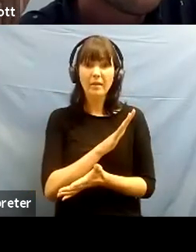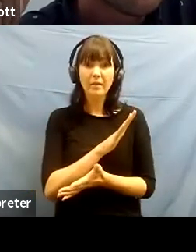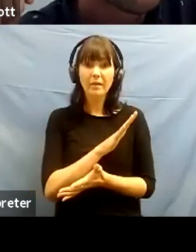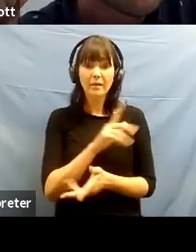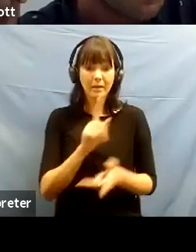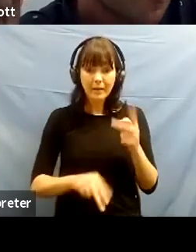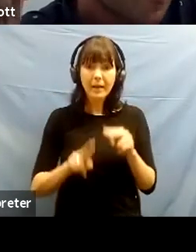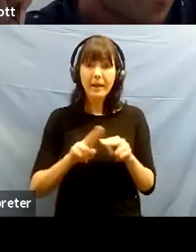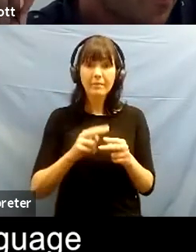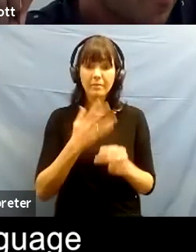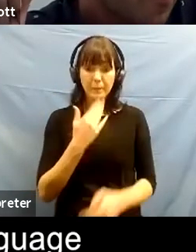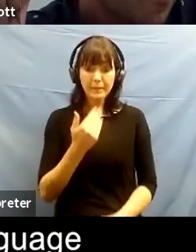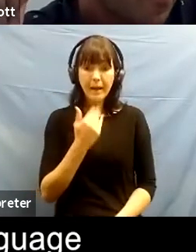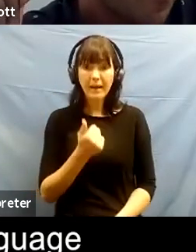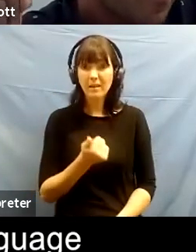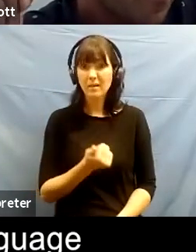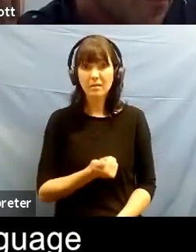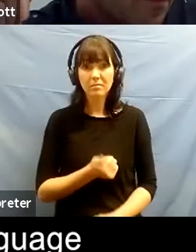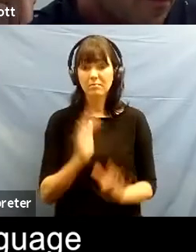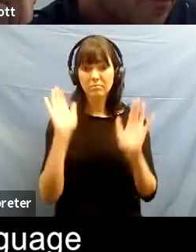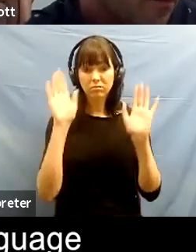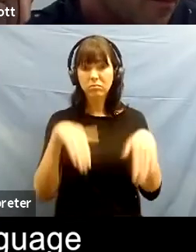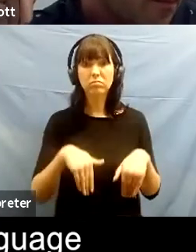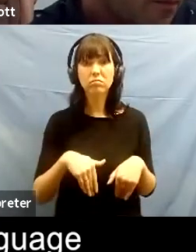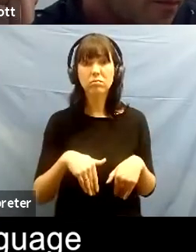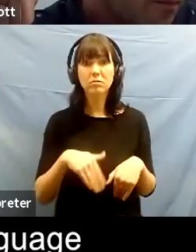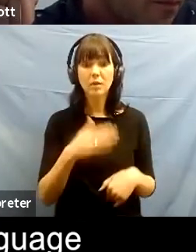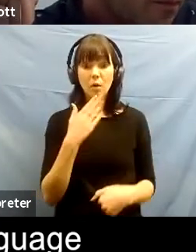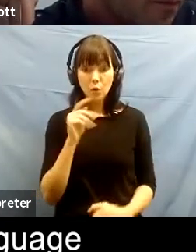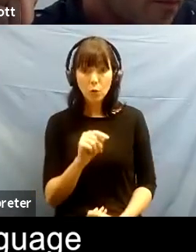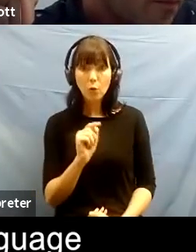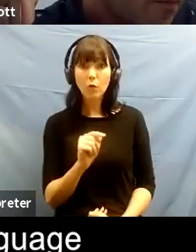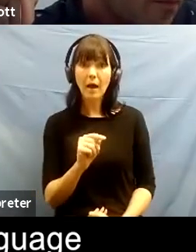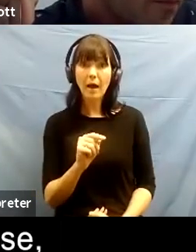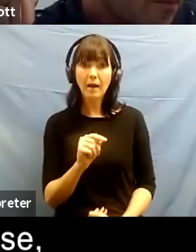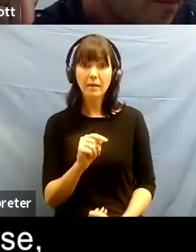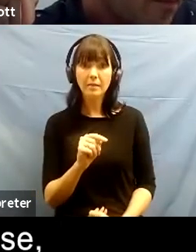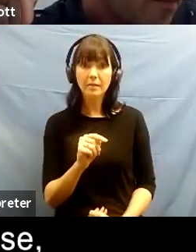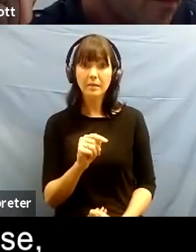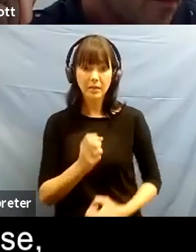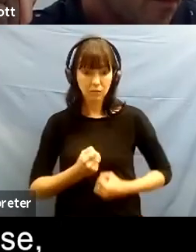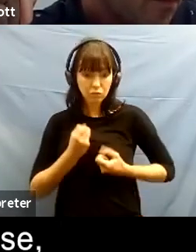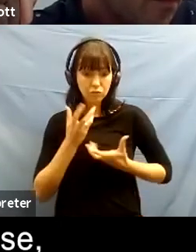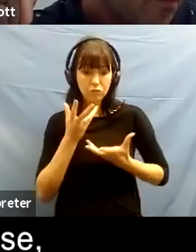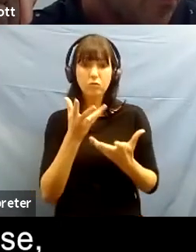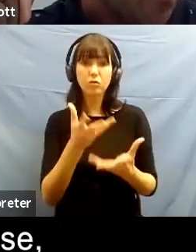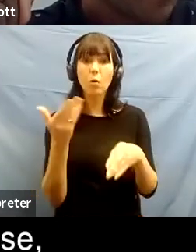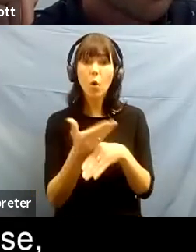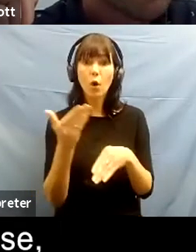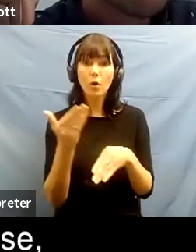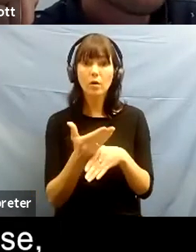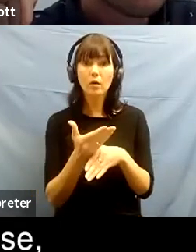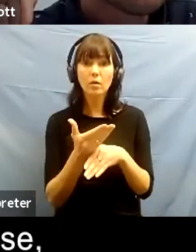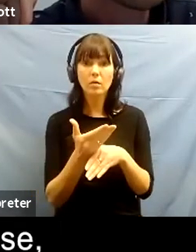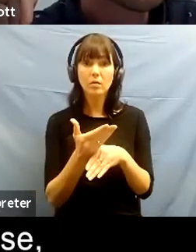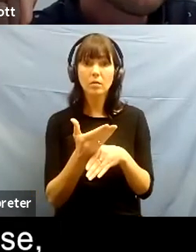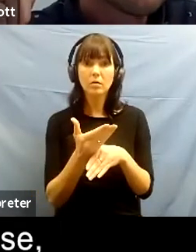great uh you know use that as part of the language of the work these things will be more truthful and more kind of in a sense